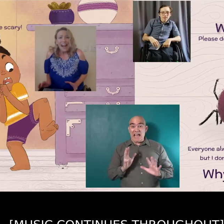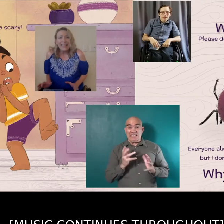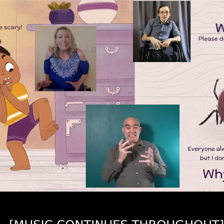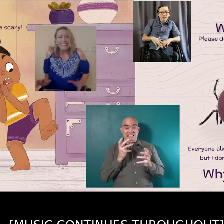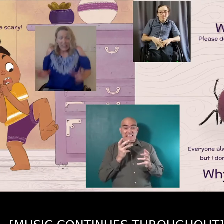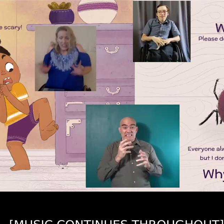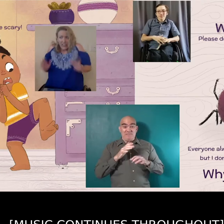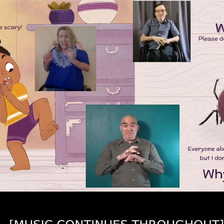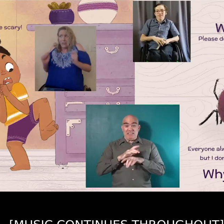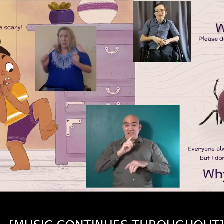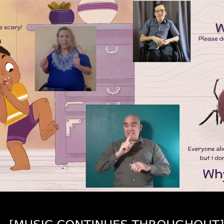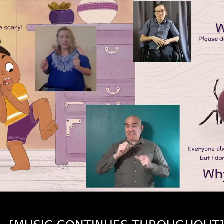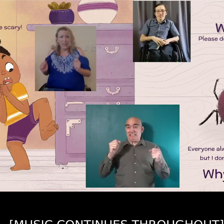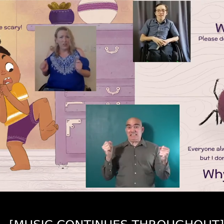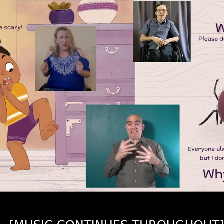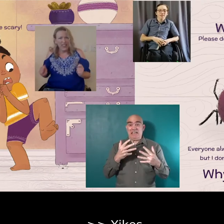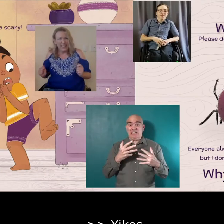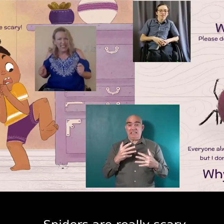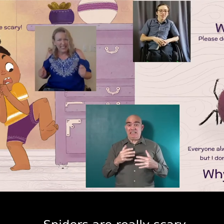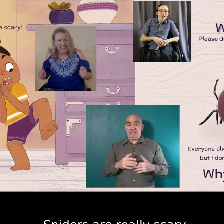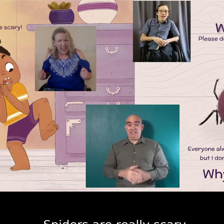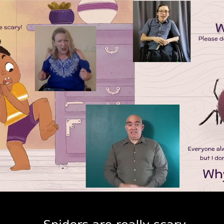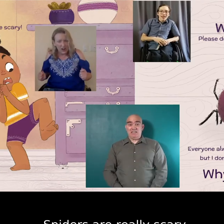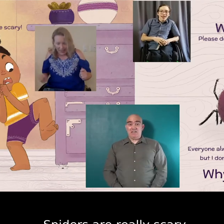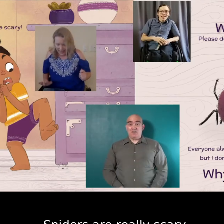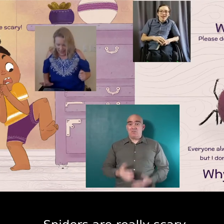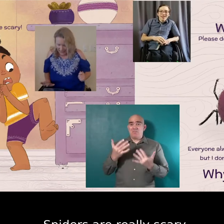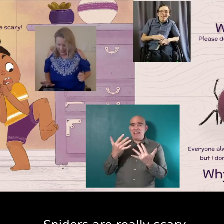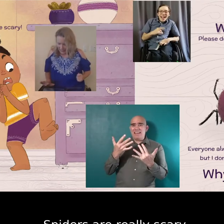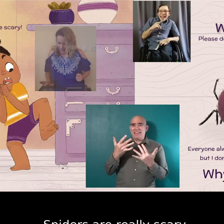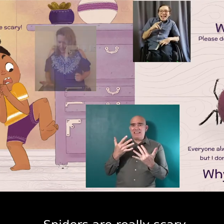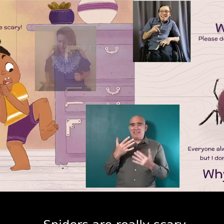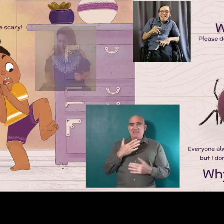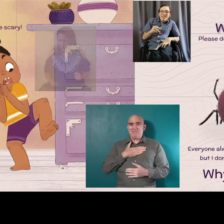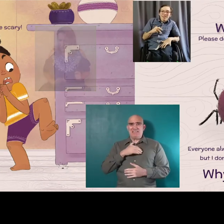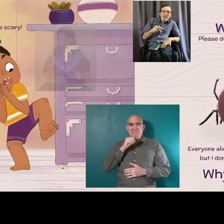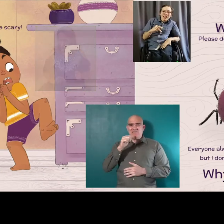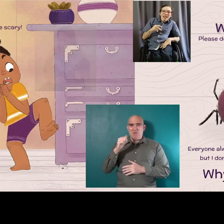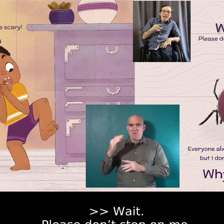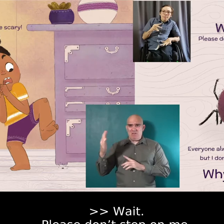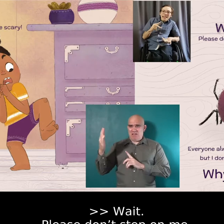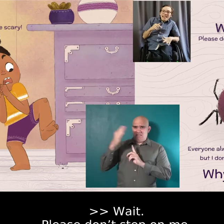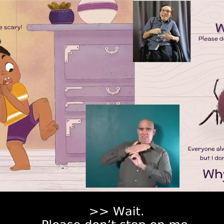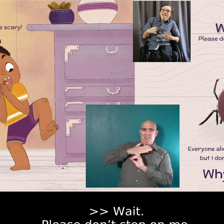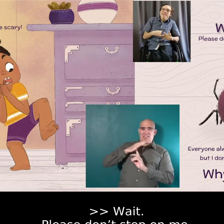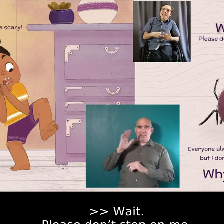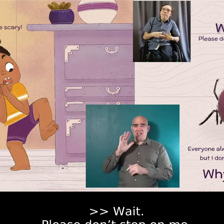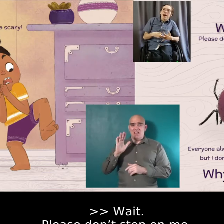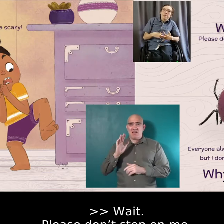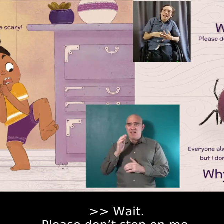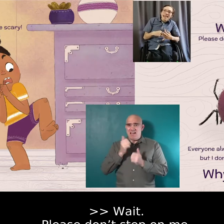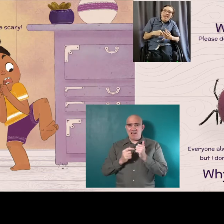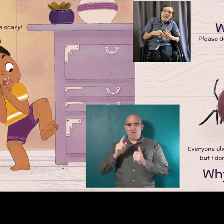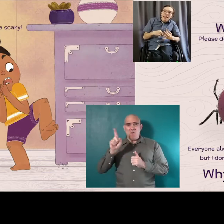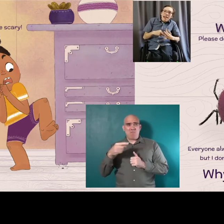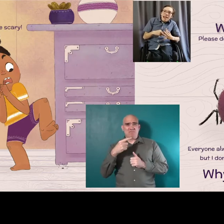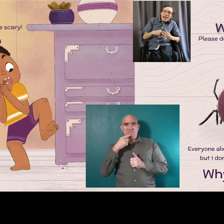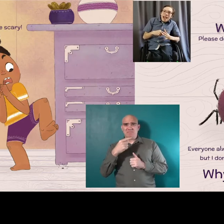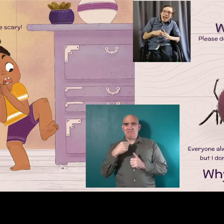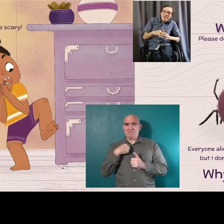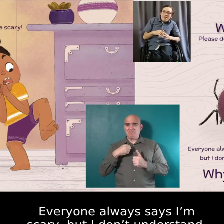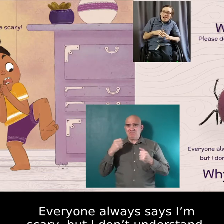Yikes! Spiders are really scary. Wait! Please don't step on me.